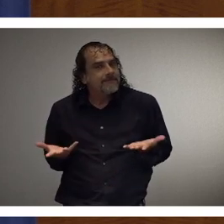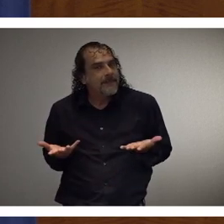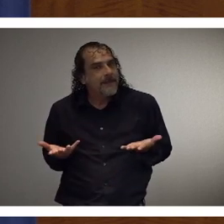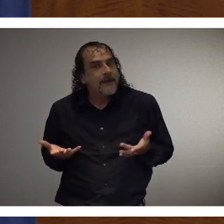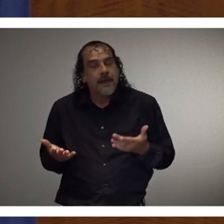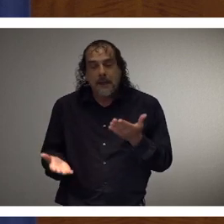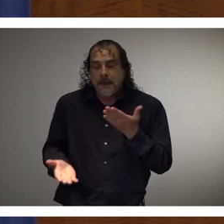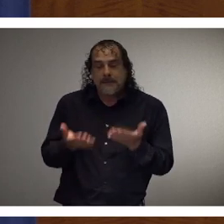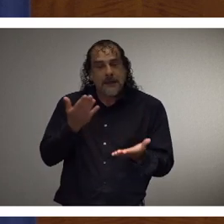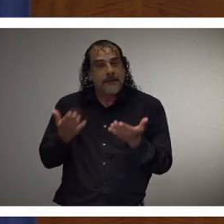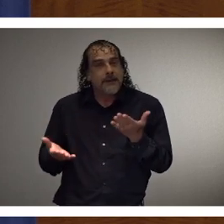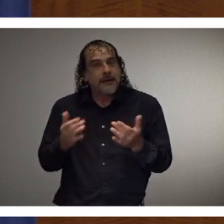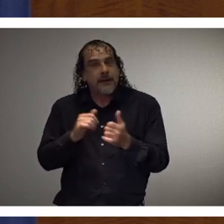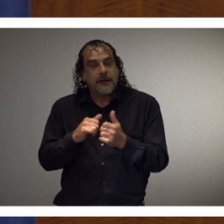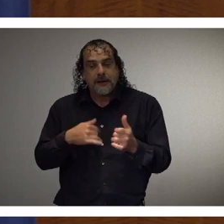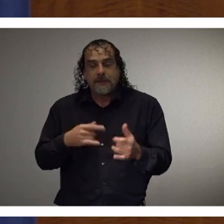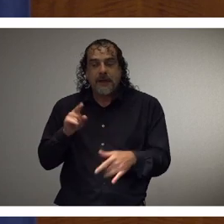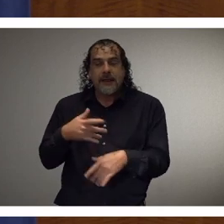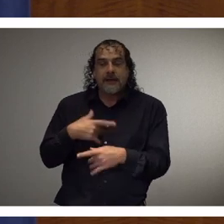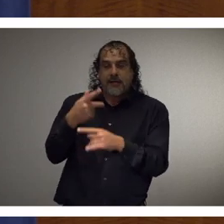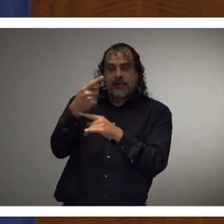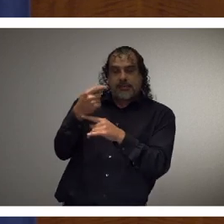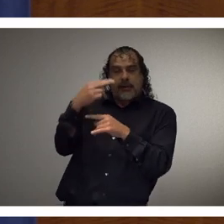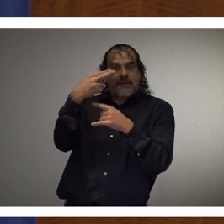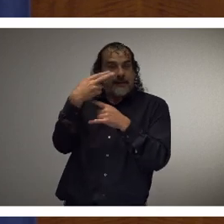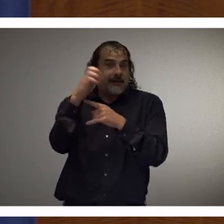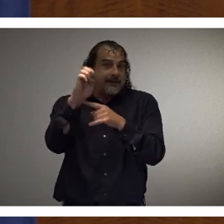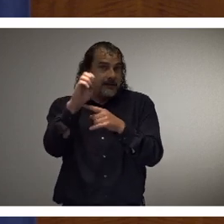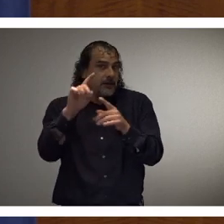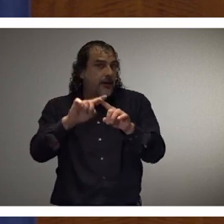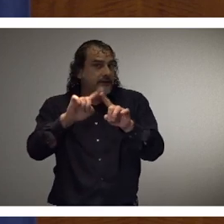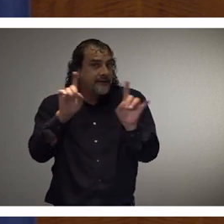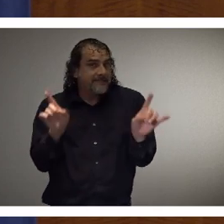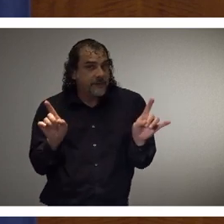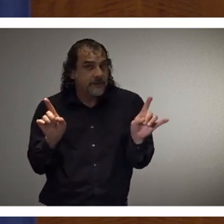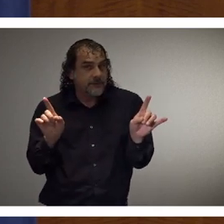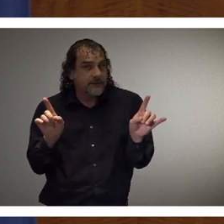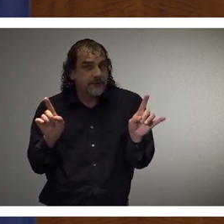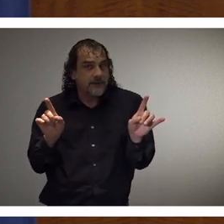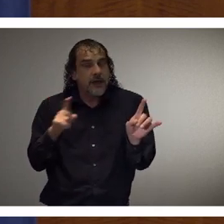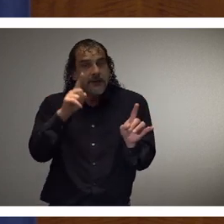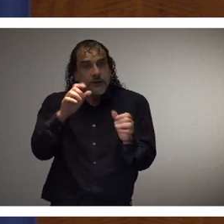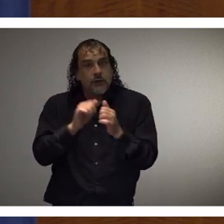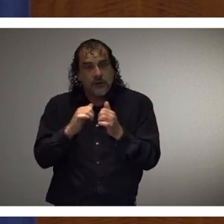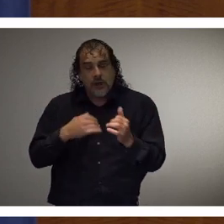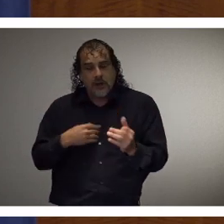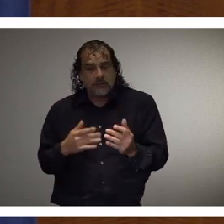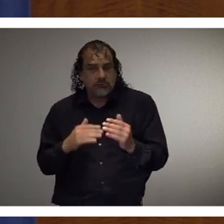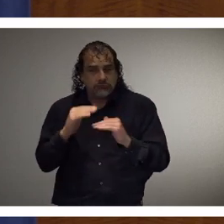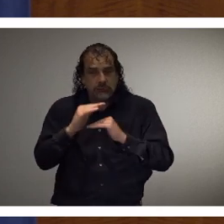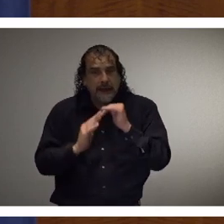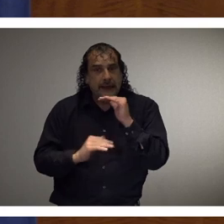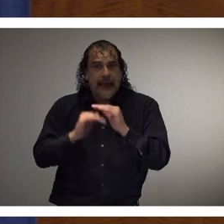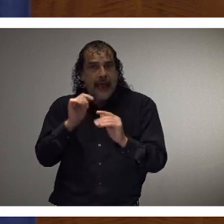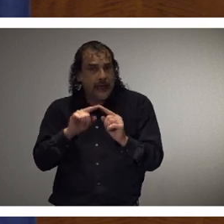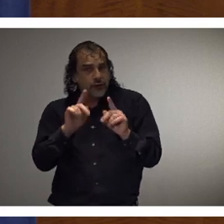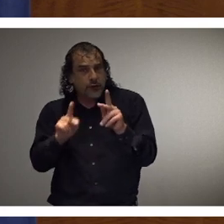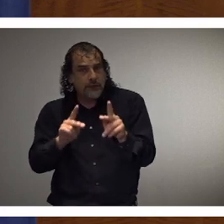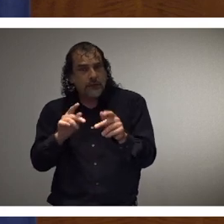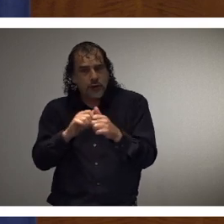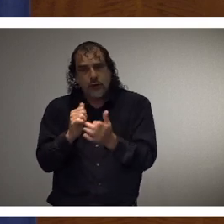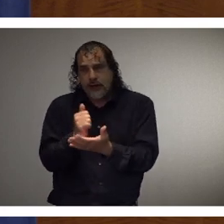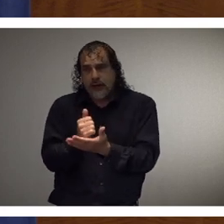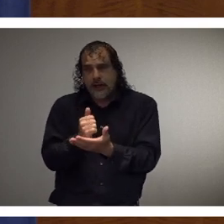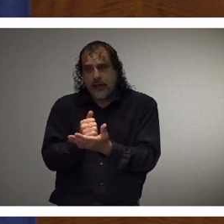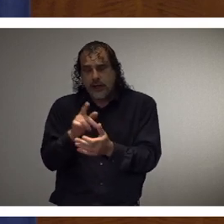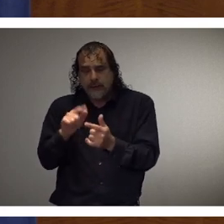it might make the difference. If you can treat people with kindness, you can help in this fight. If you